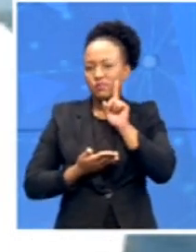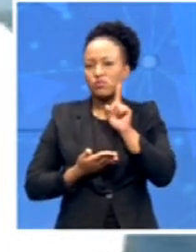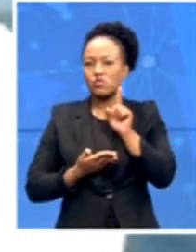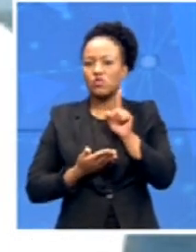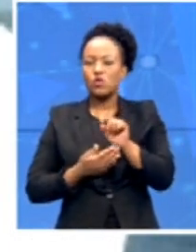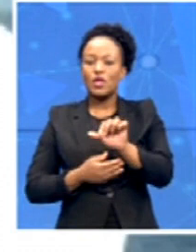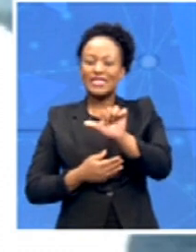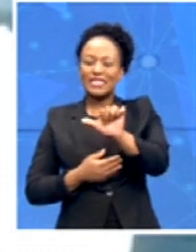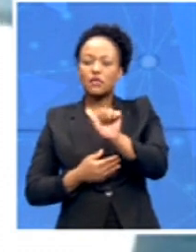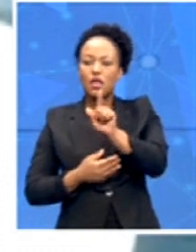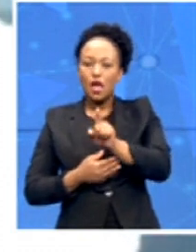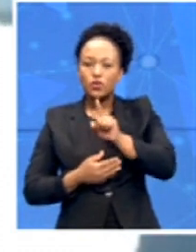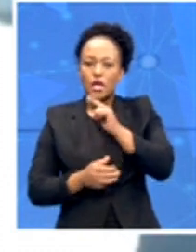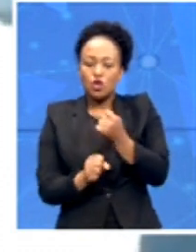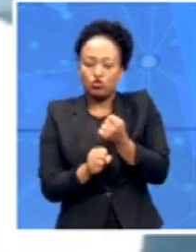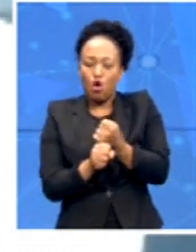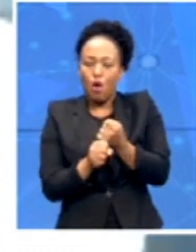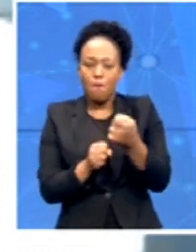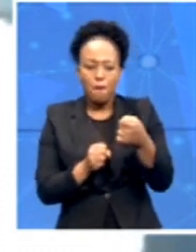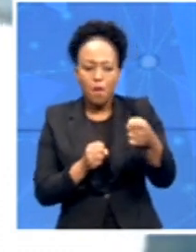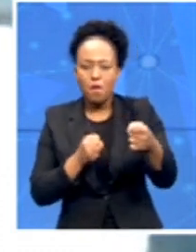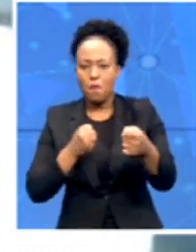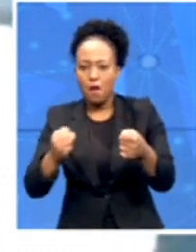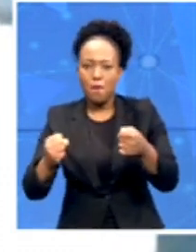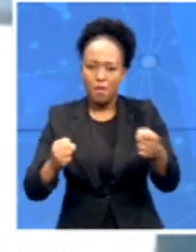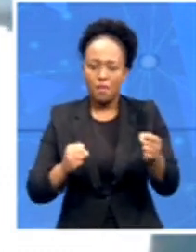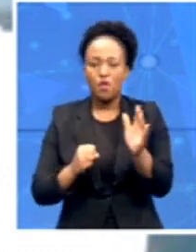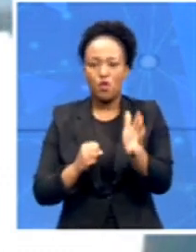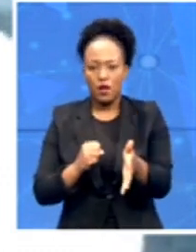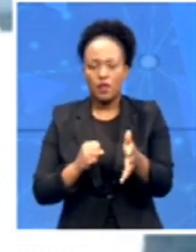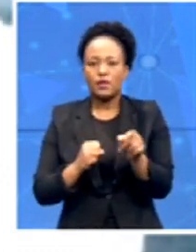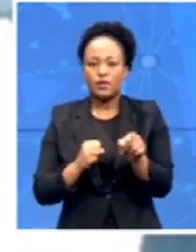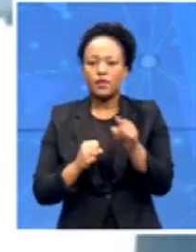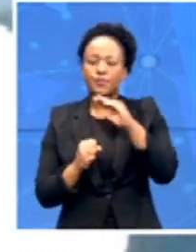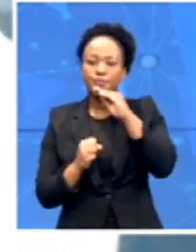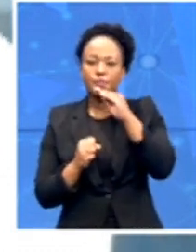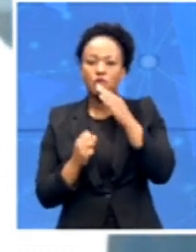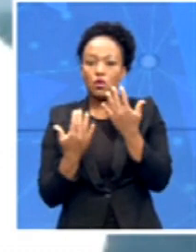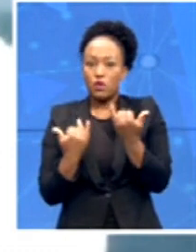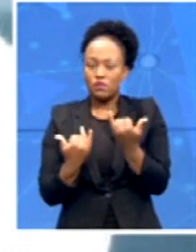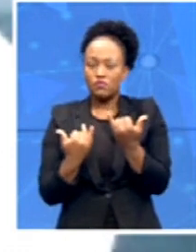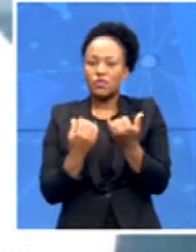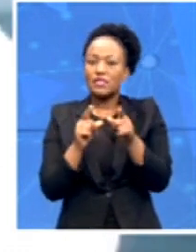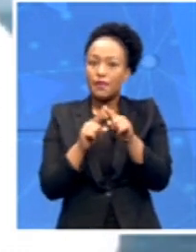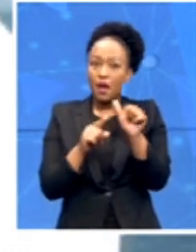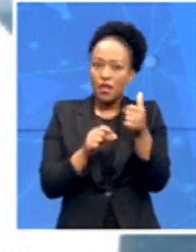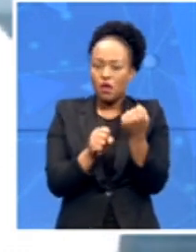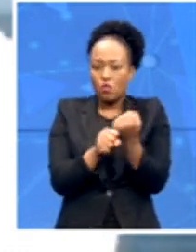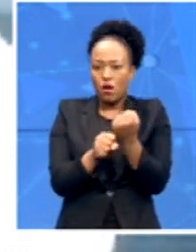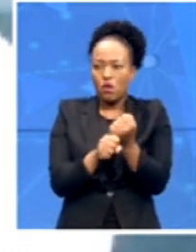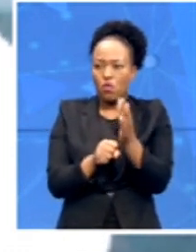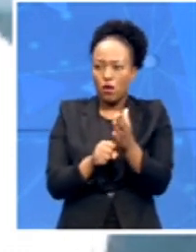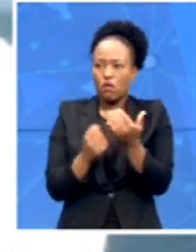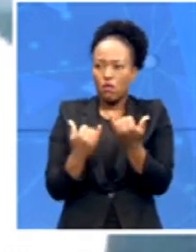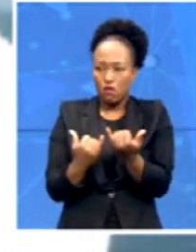expect a huge multiplier effects which will also translate a number of other jobs which i'm not in a position to speak about now but that's six